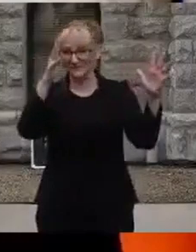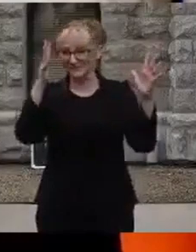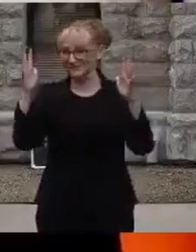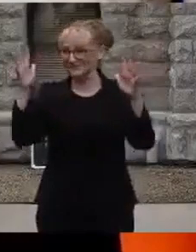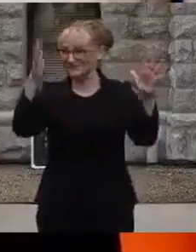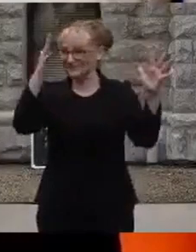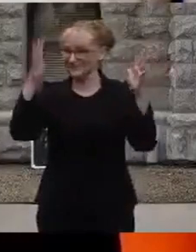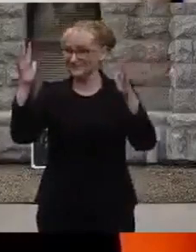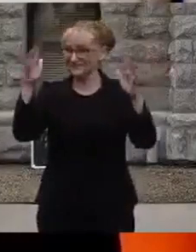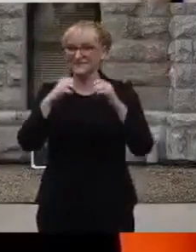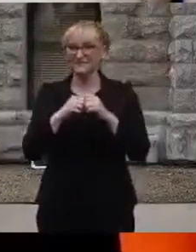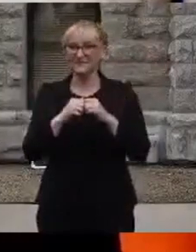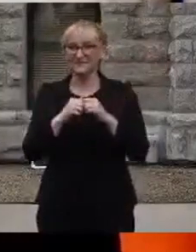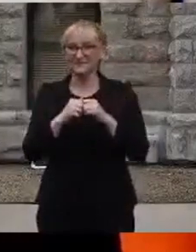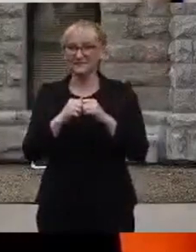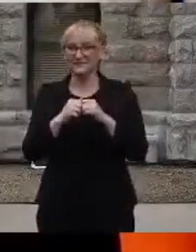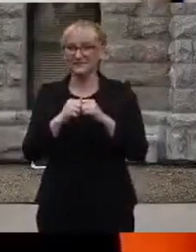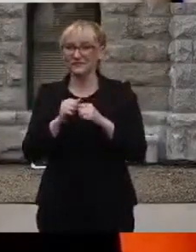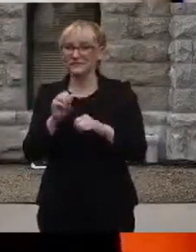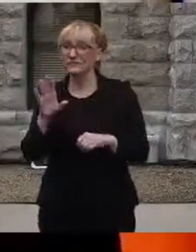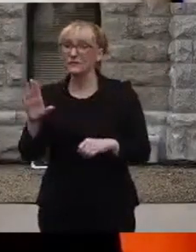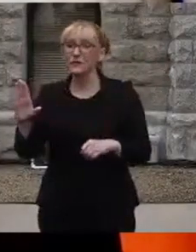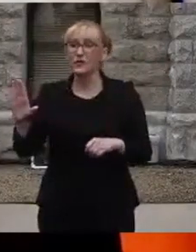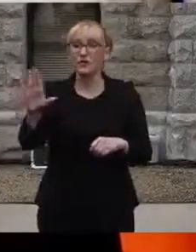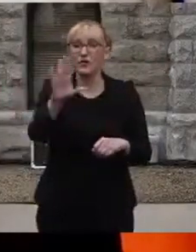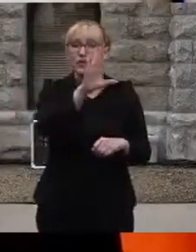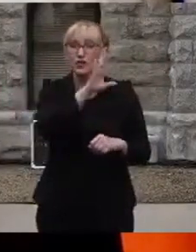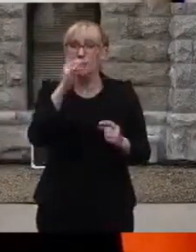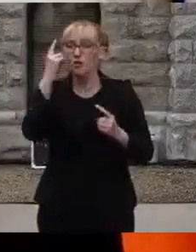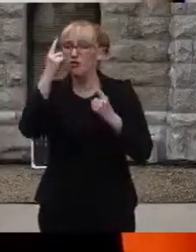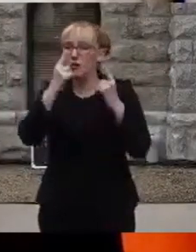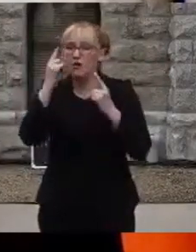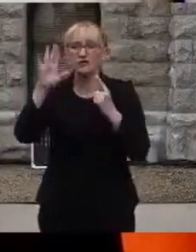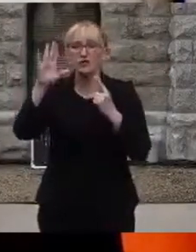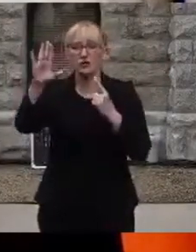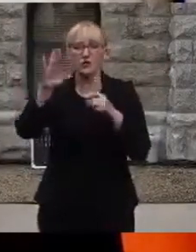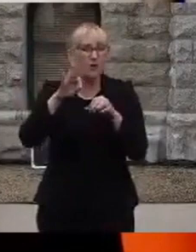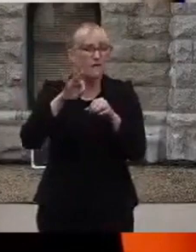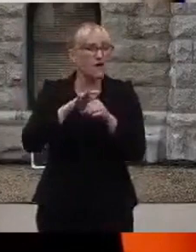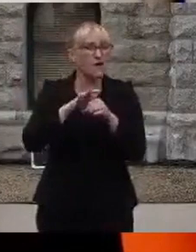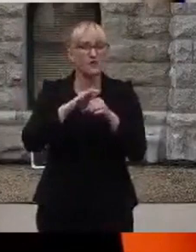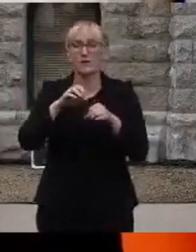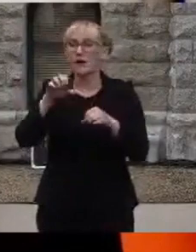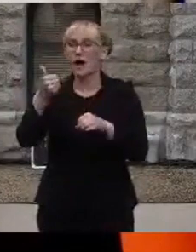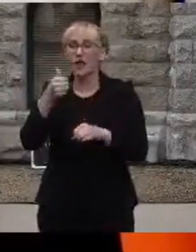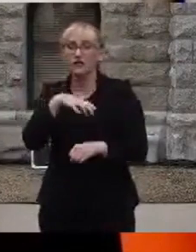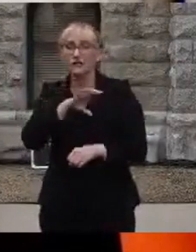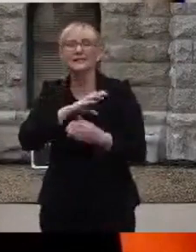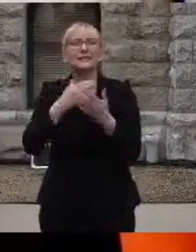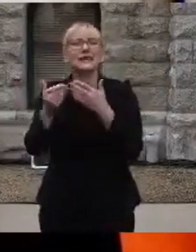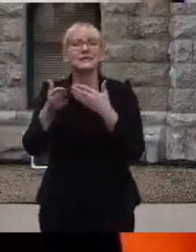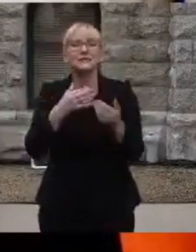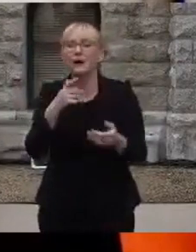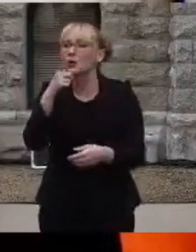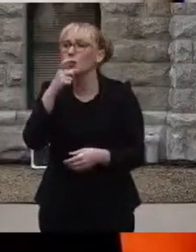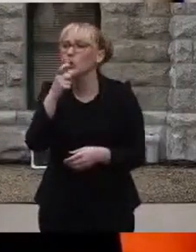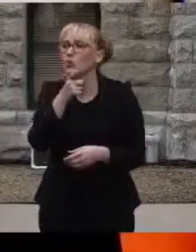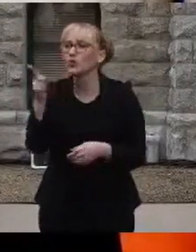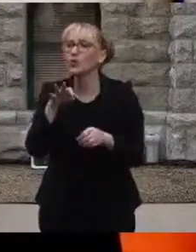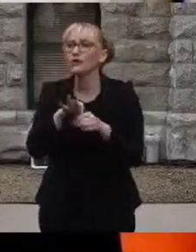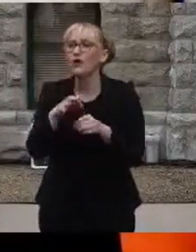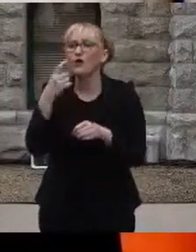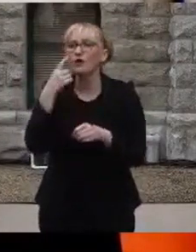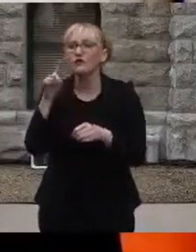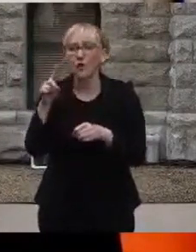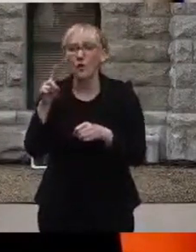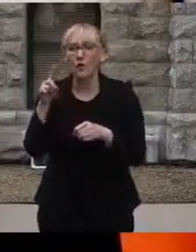Your voice and the voices of your fellow citizens, no matter who you voted for, have been heard loud and